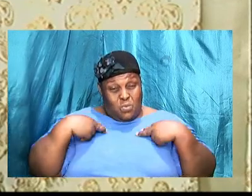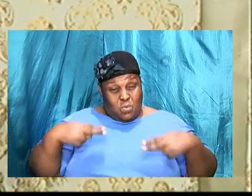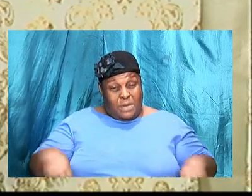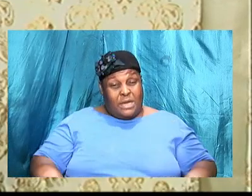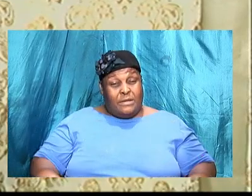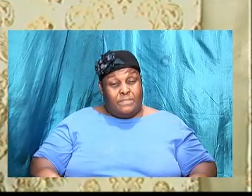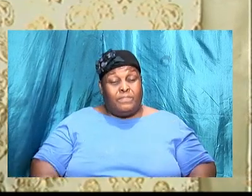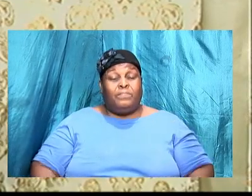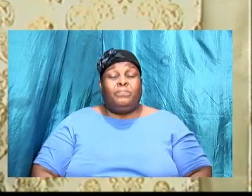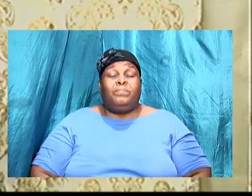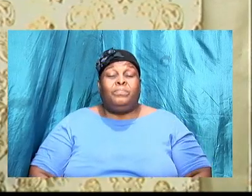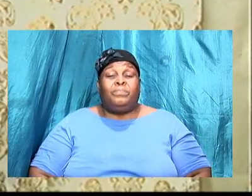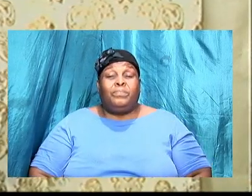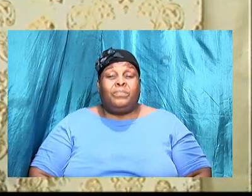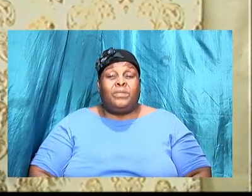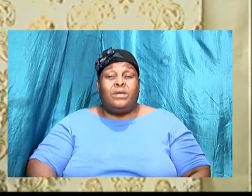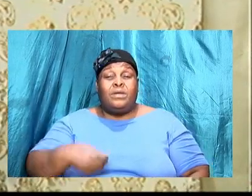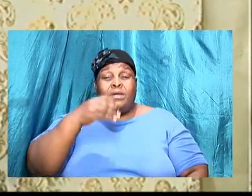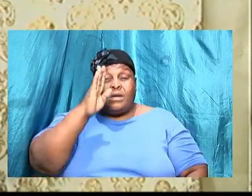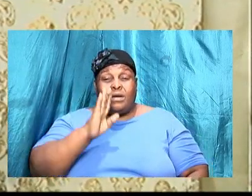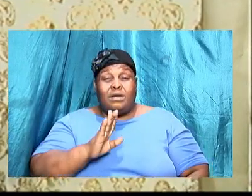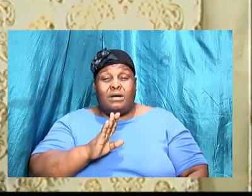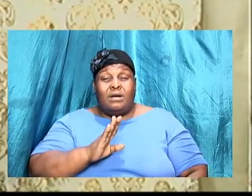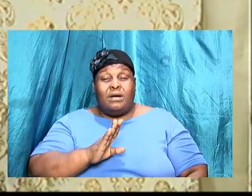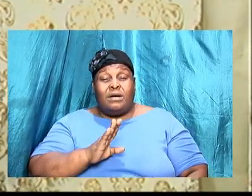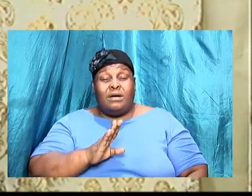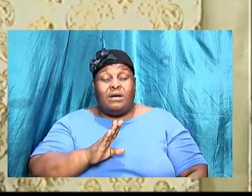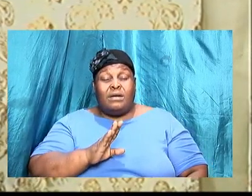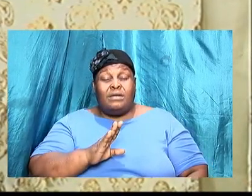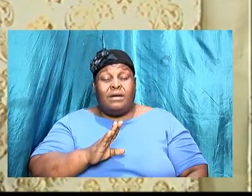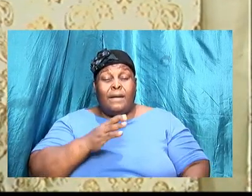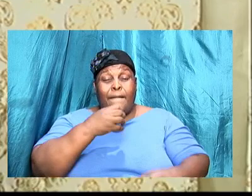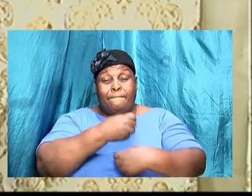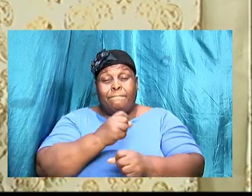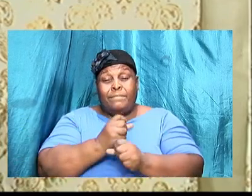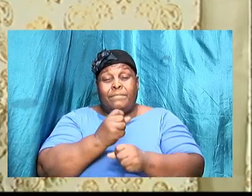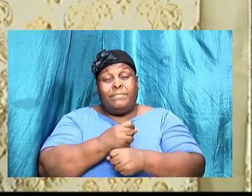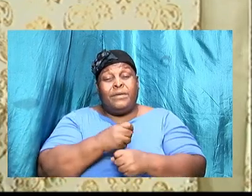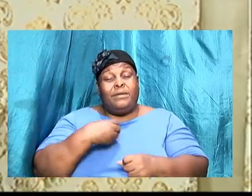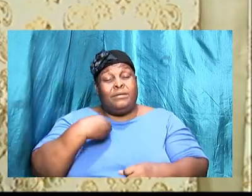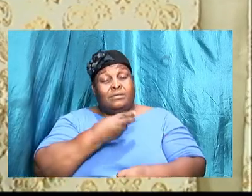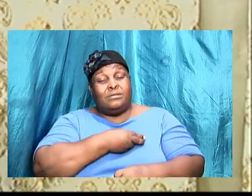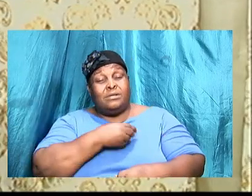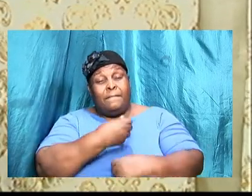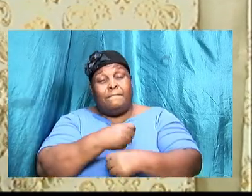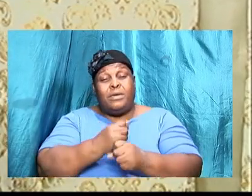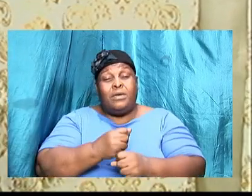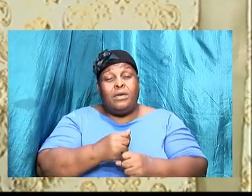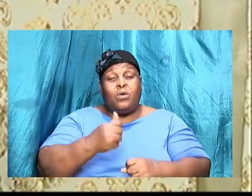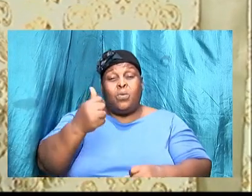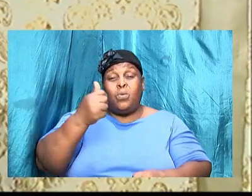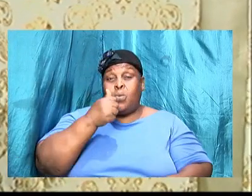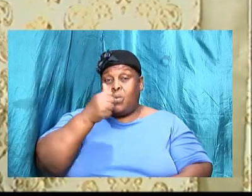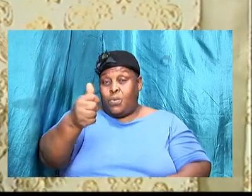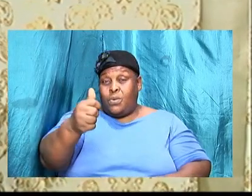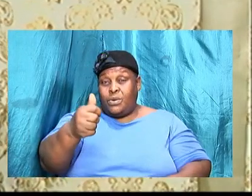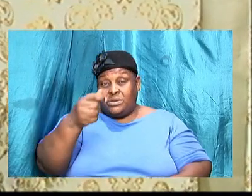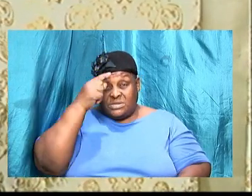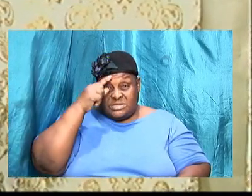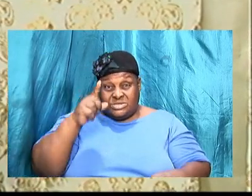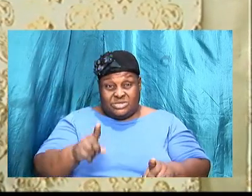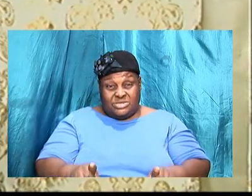what the Lord does is allow us to make our own decisions. Even if we are going